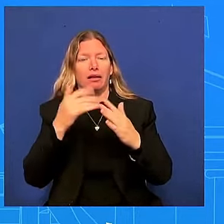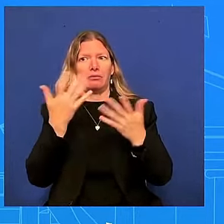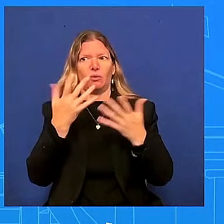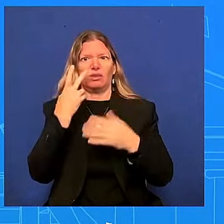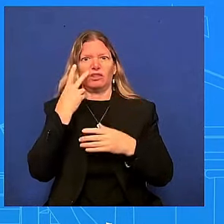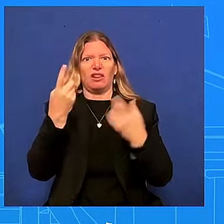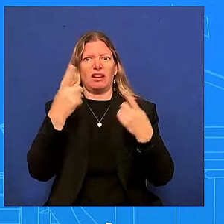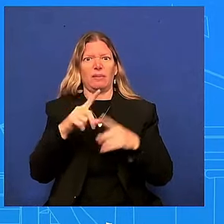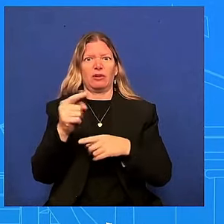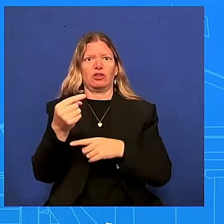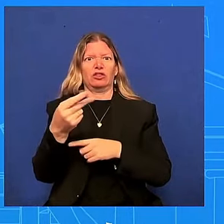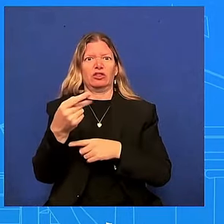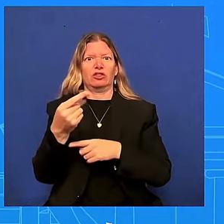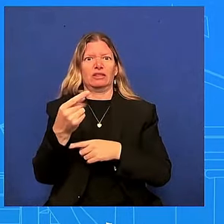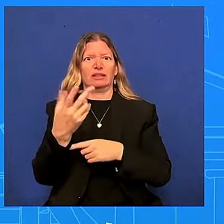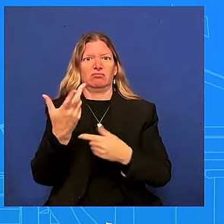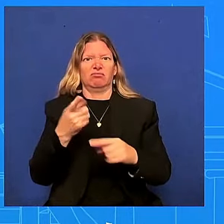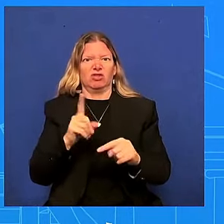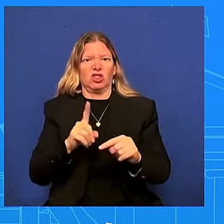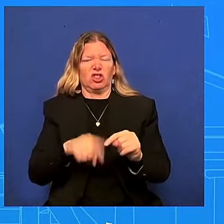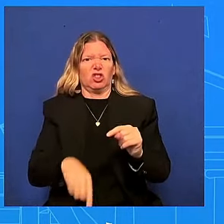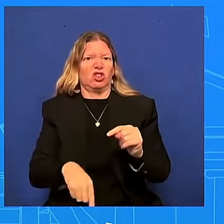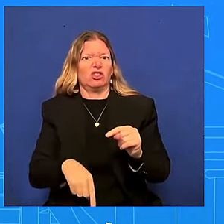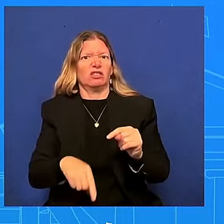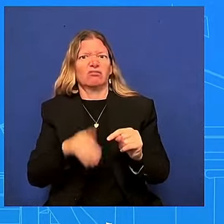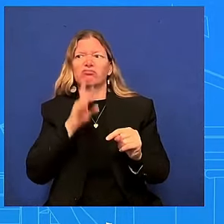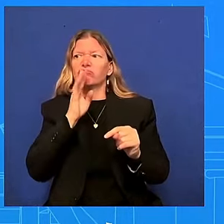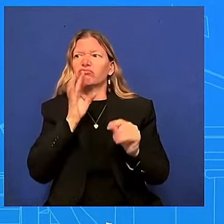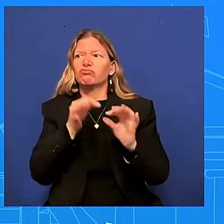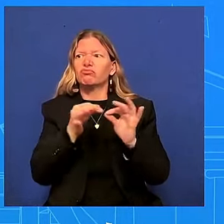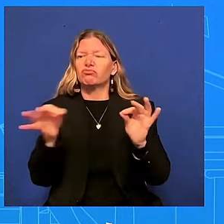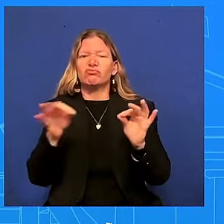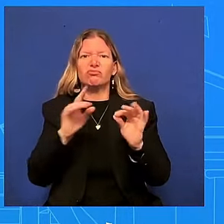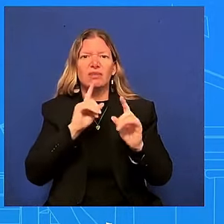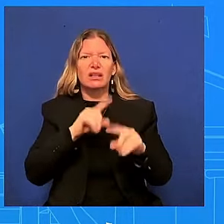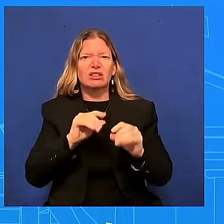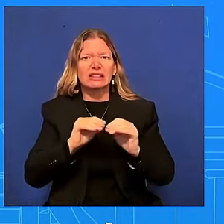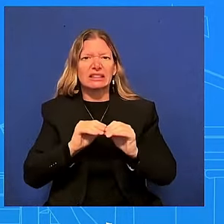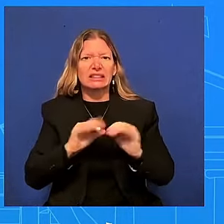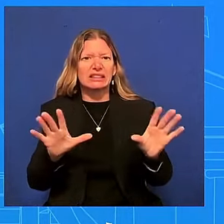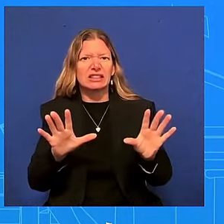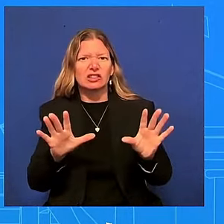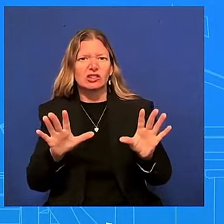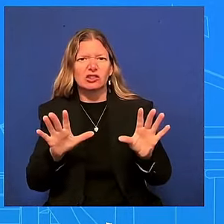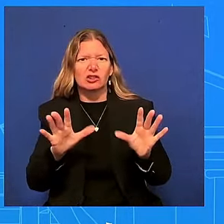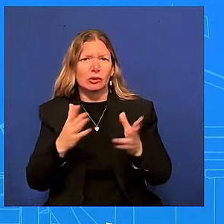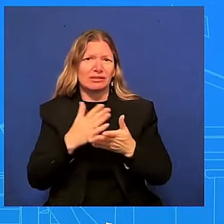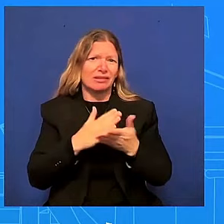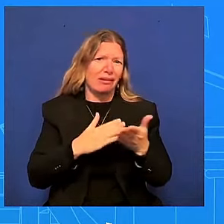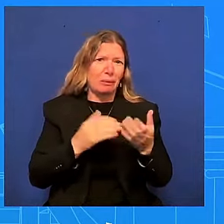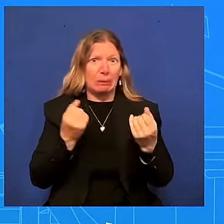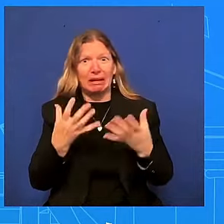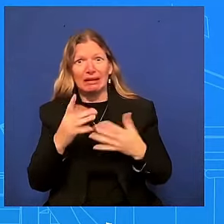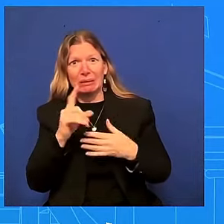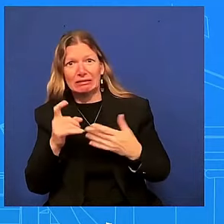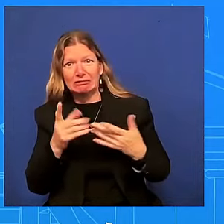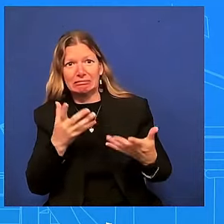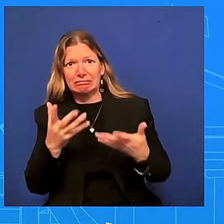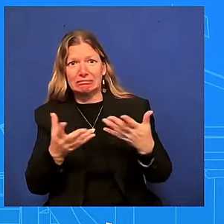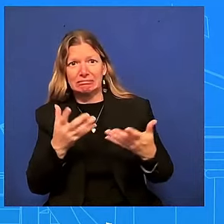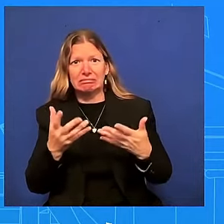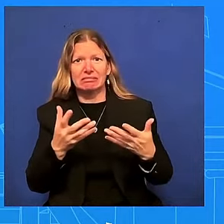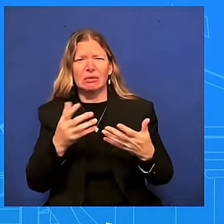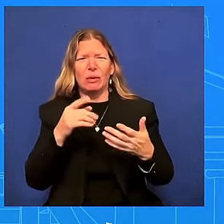if you will of the questions and uh here to lapse into nonsensical uh answers